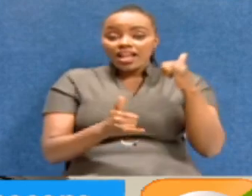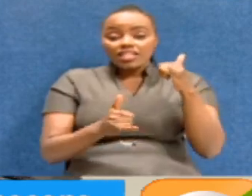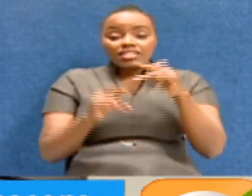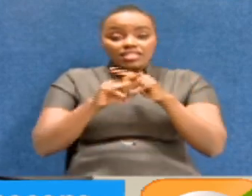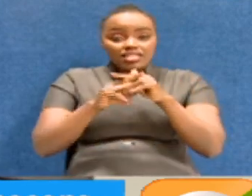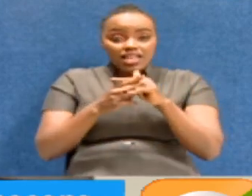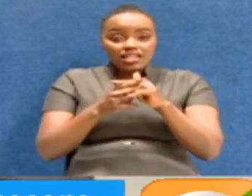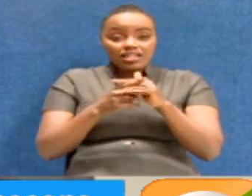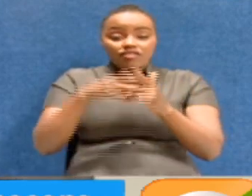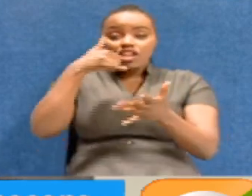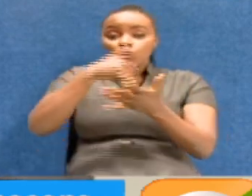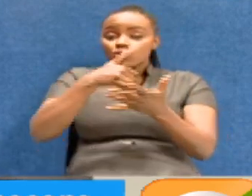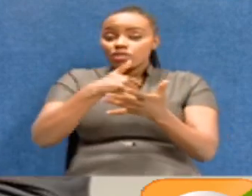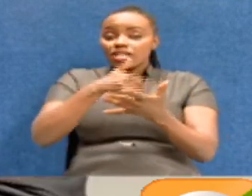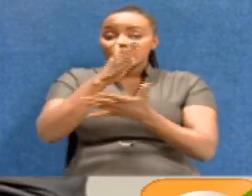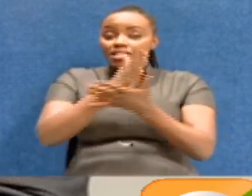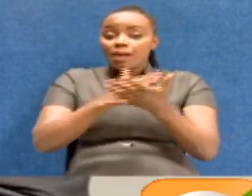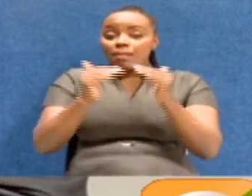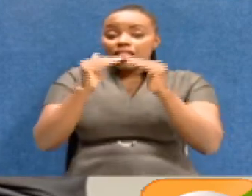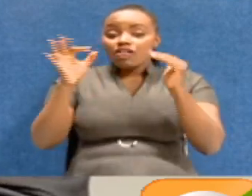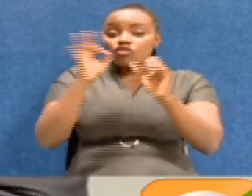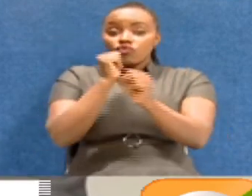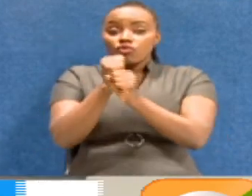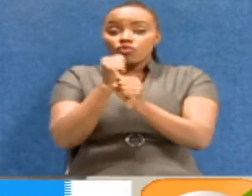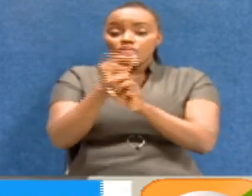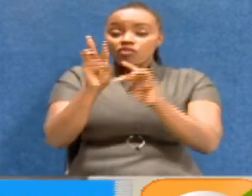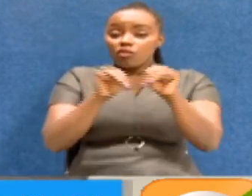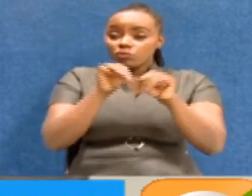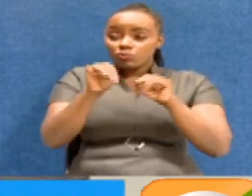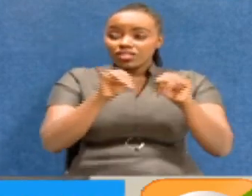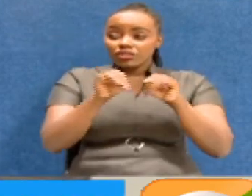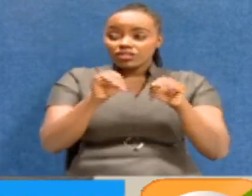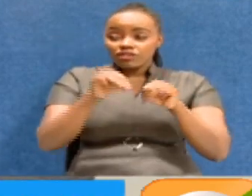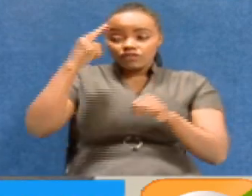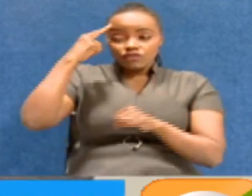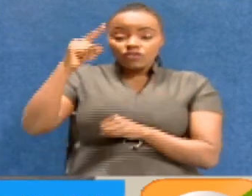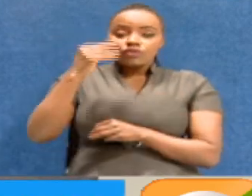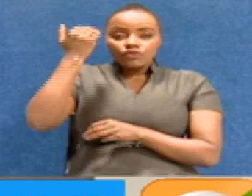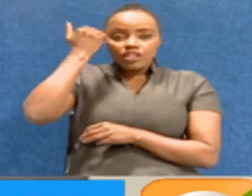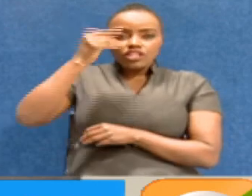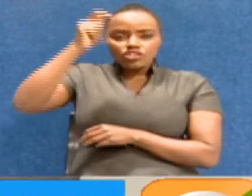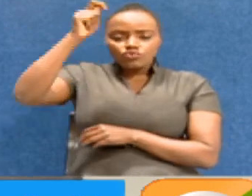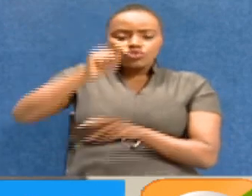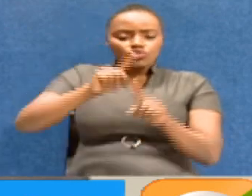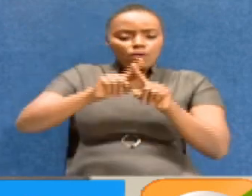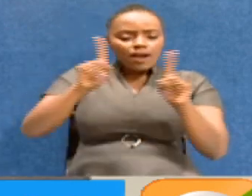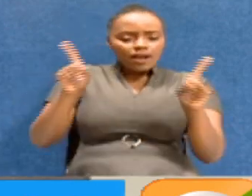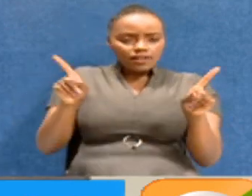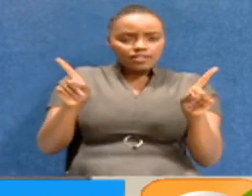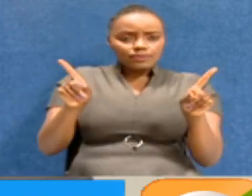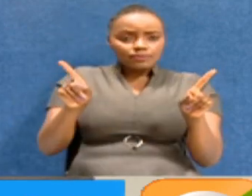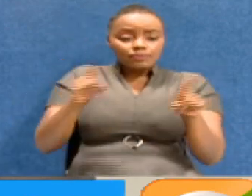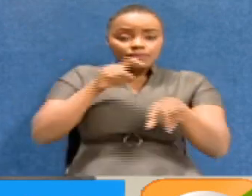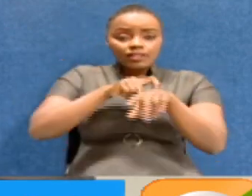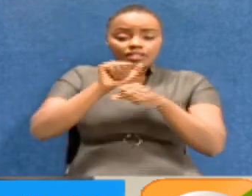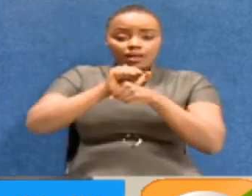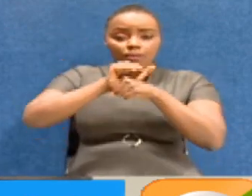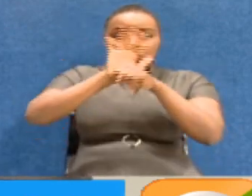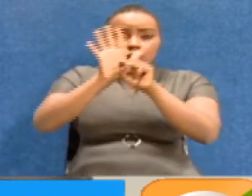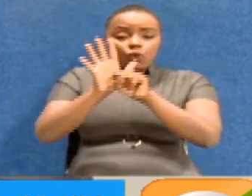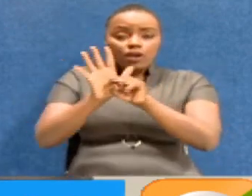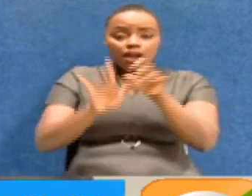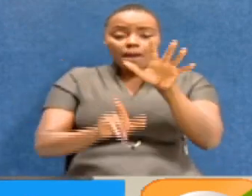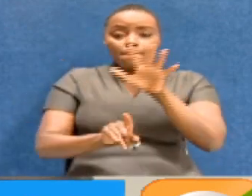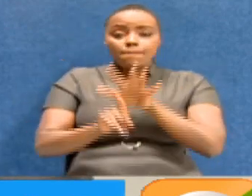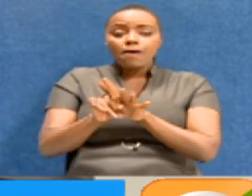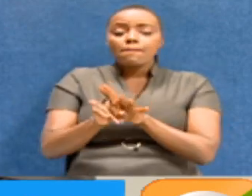off, including some level of performance management of judicial officers. However, when the COVID-19